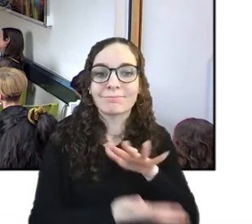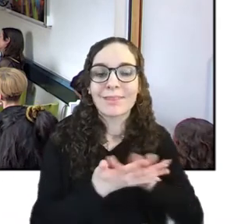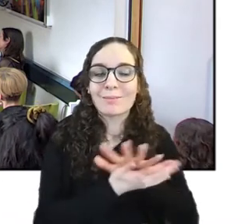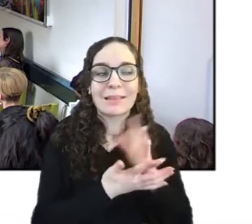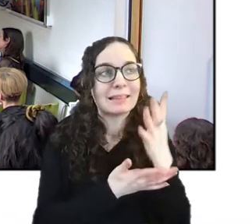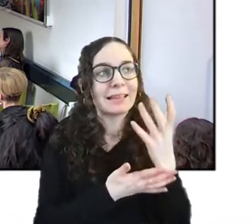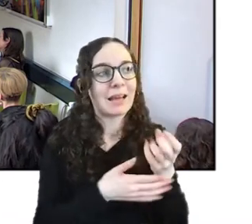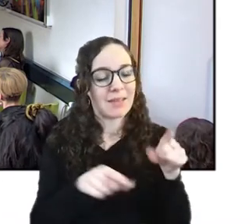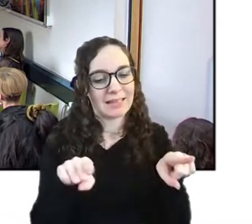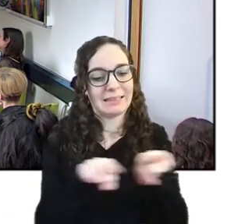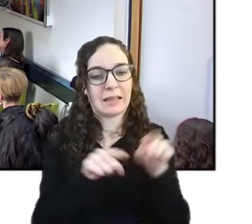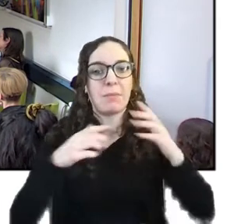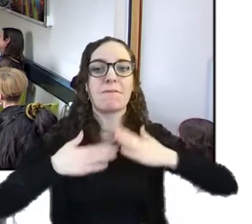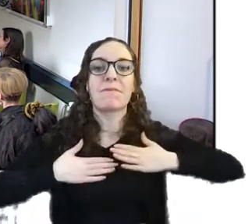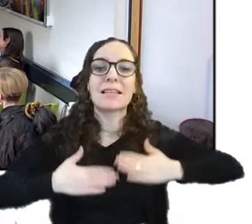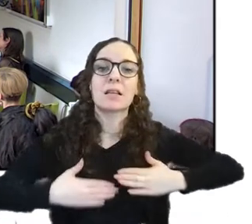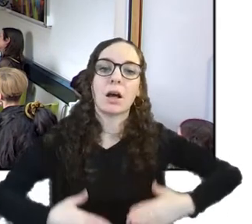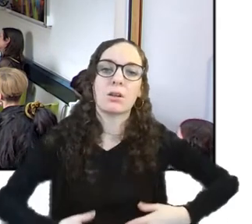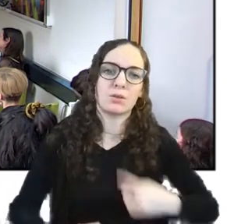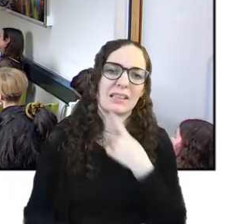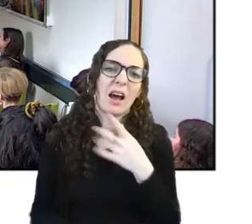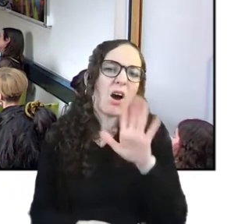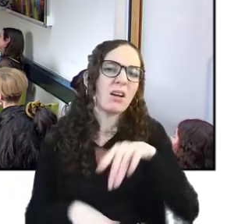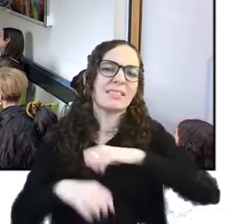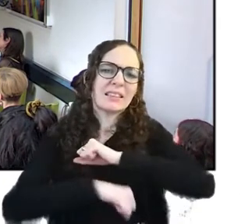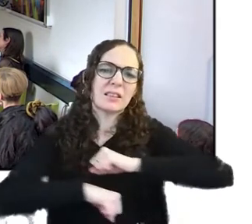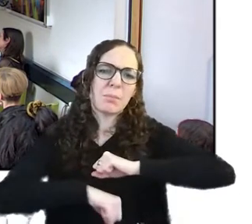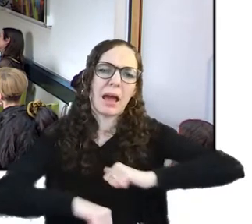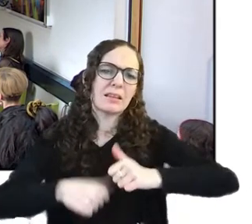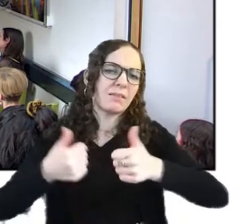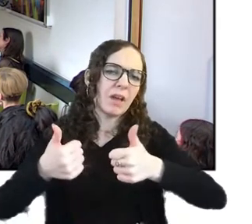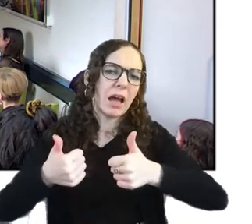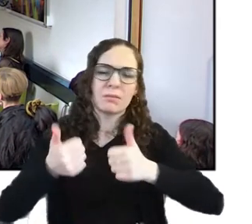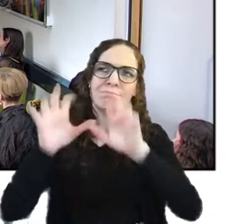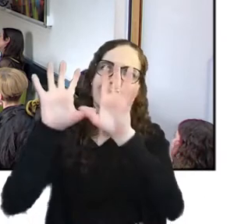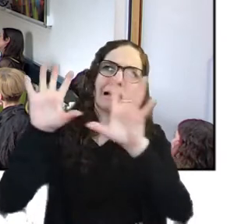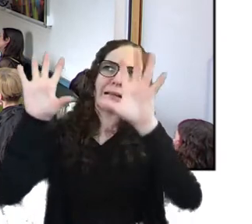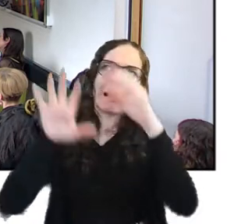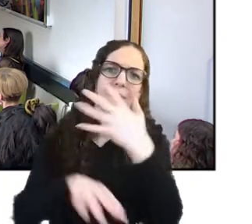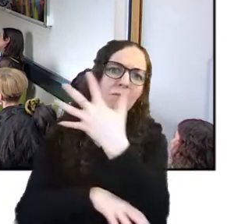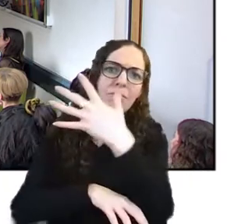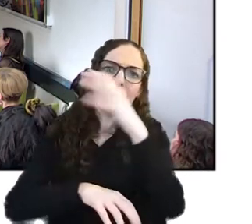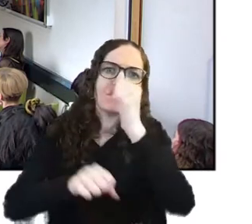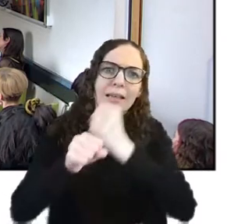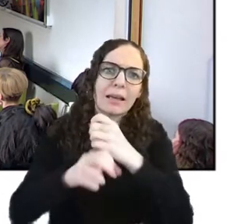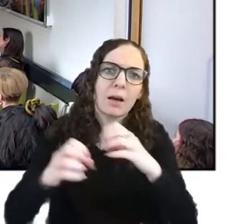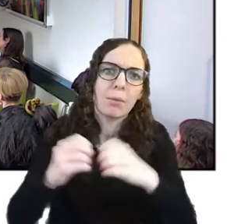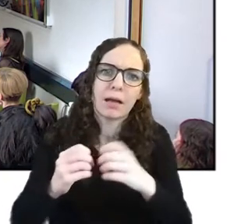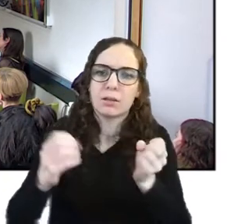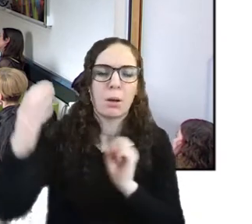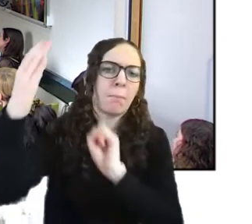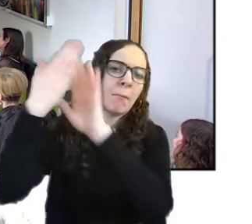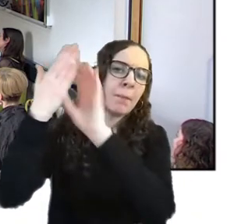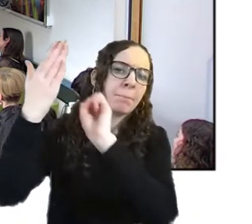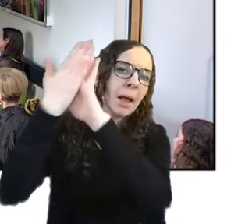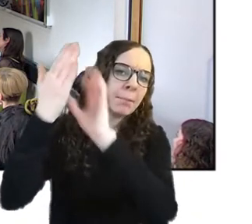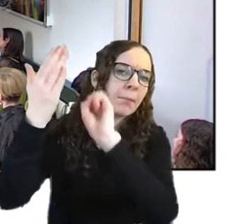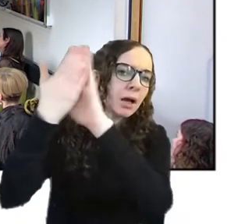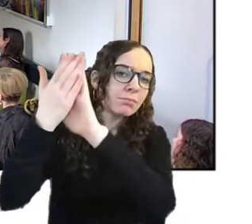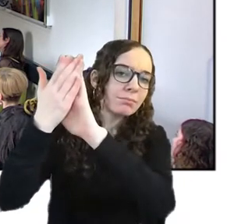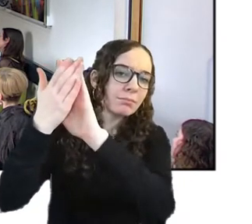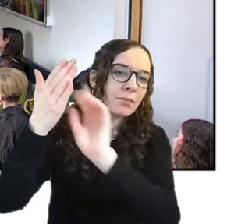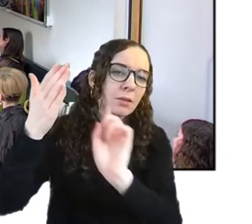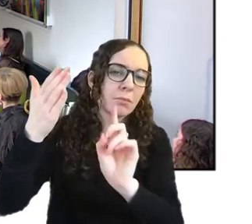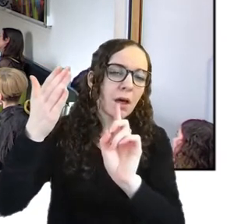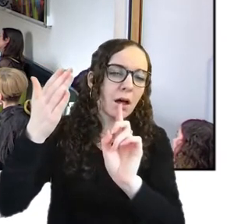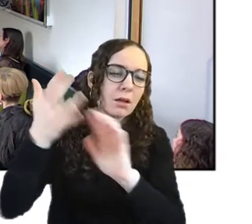and it's like oh it doesn't take that much space um but i think yeah we end up with the with the opposite problem of kind of preserving a lot